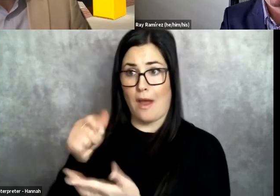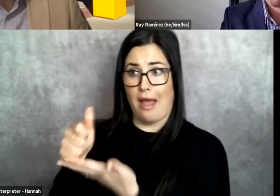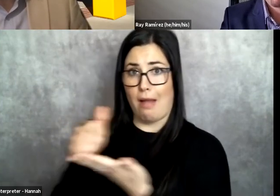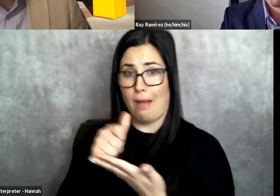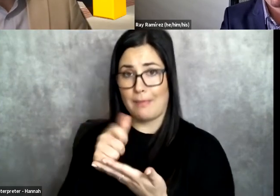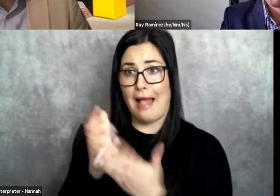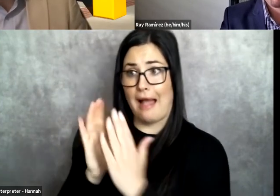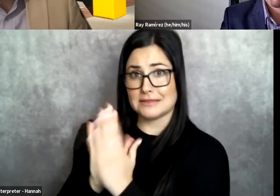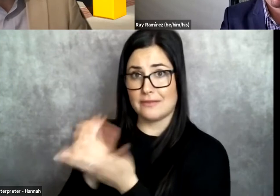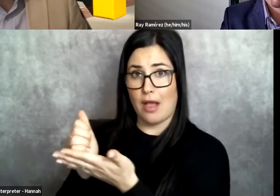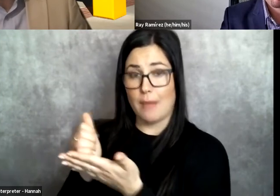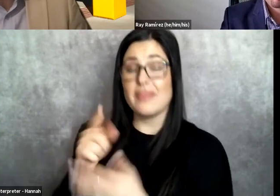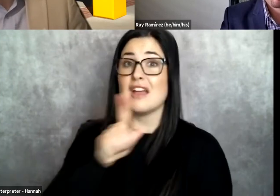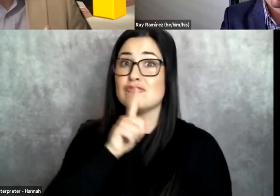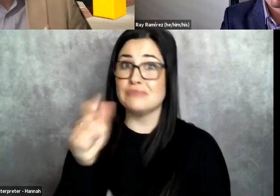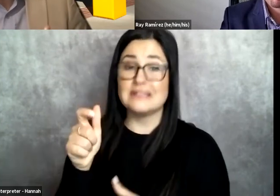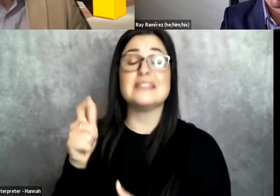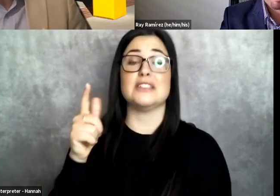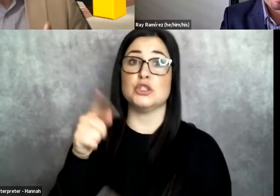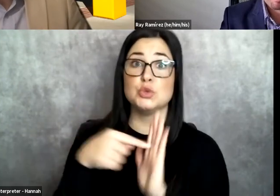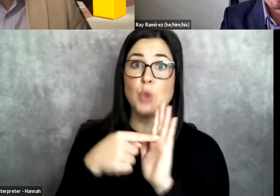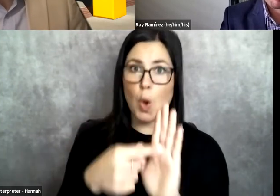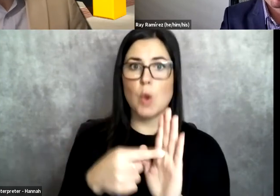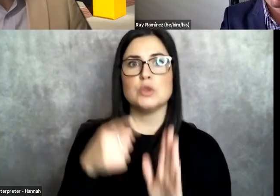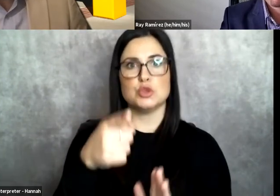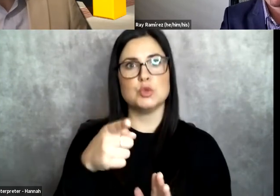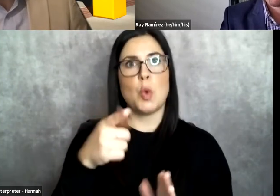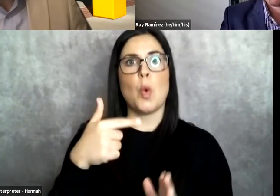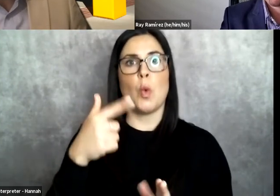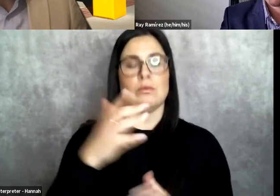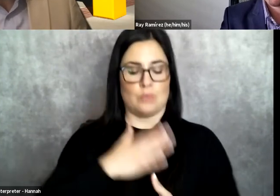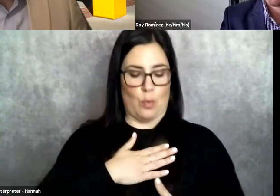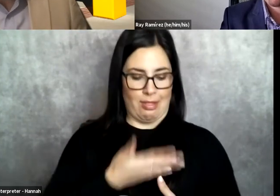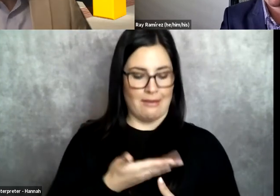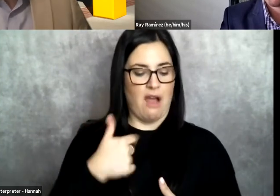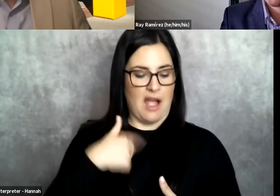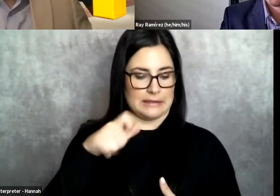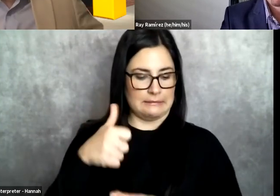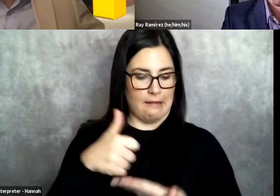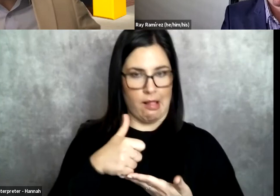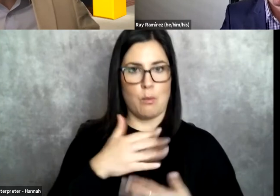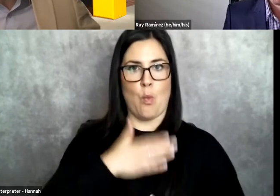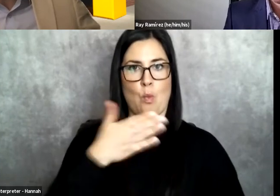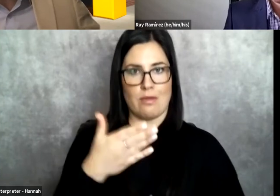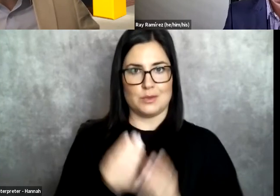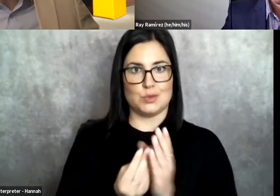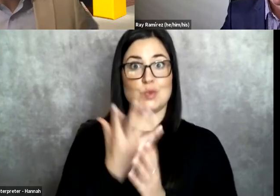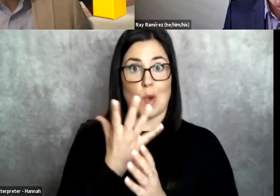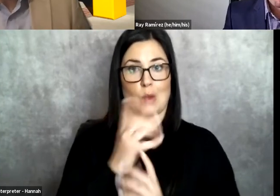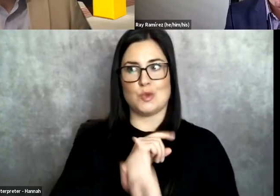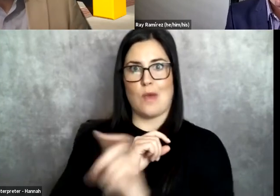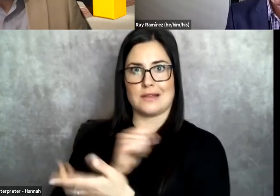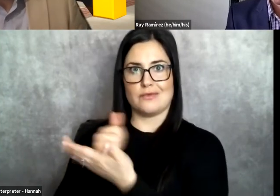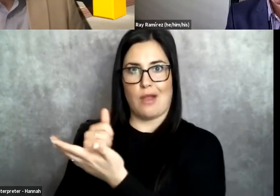not a sign of weakness. It's actually a sign of strength and a sign that you see your limited capacity and willing to grow from there.